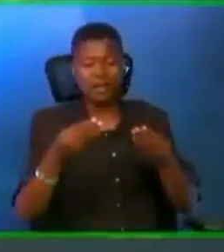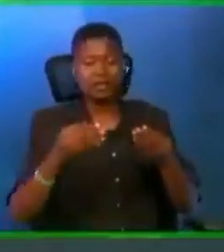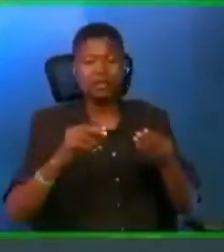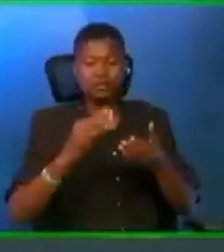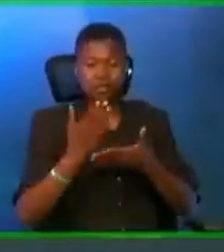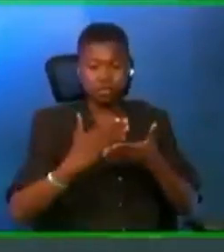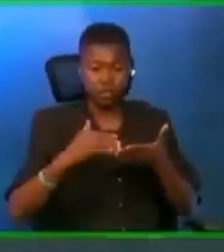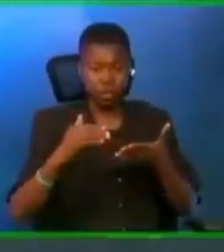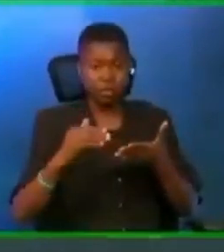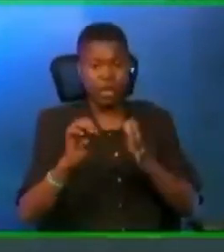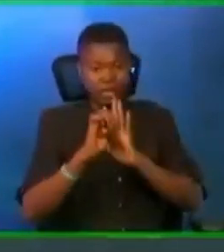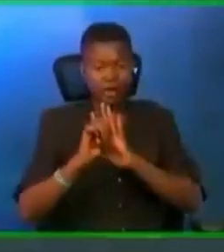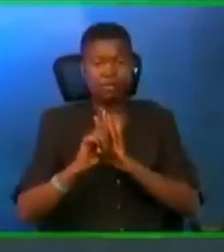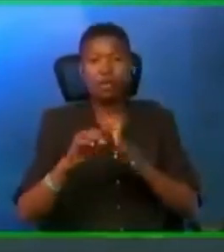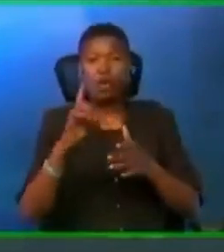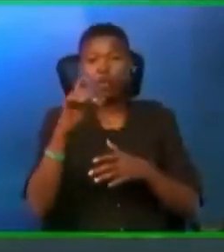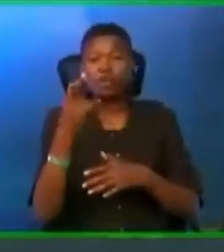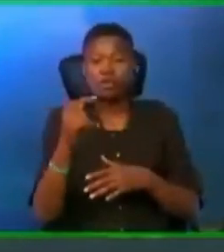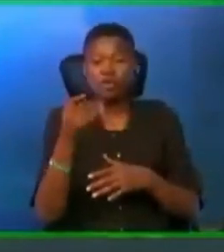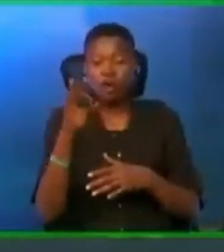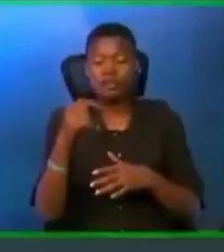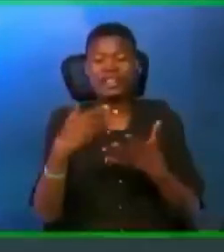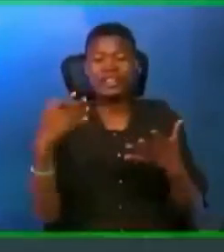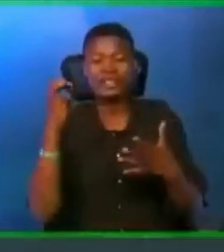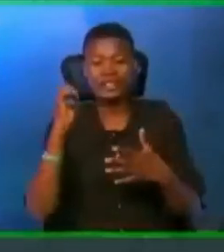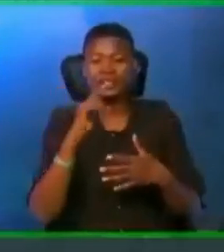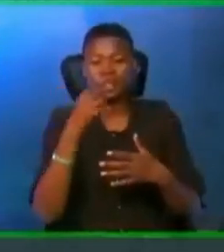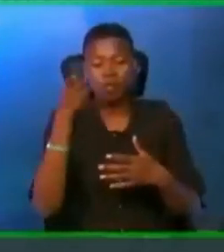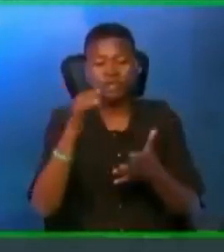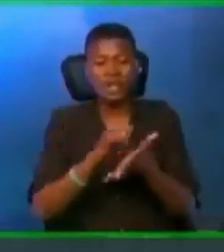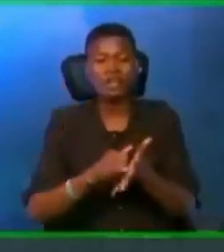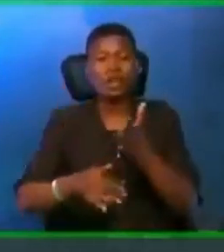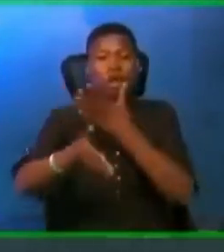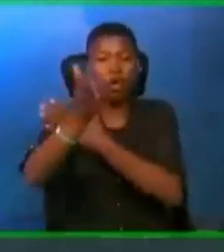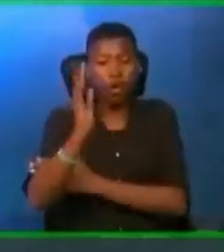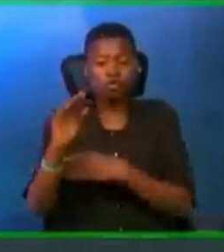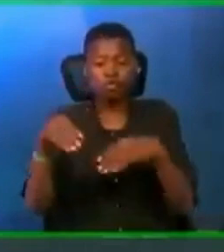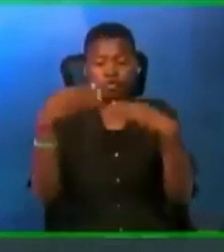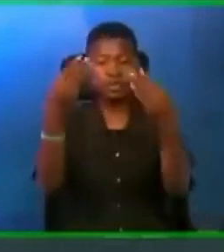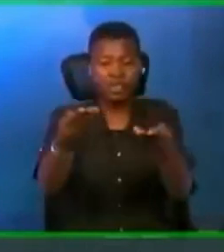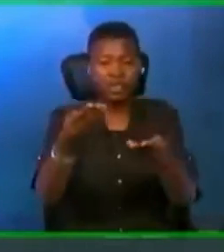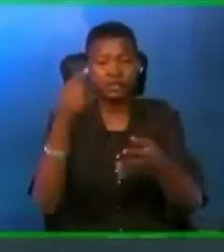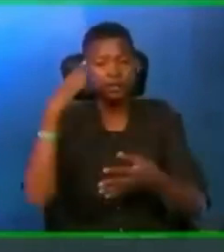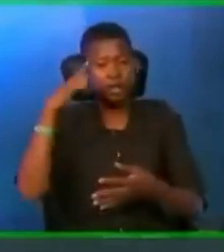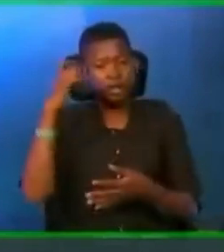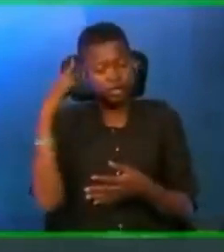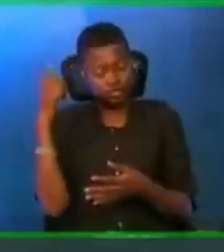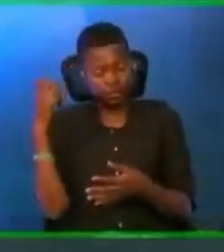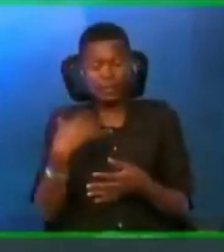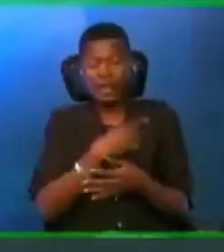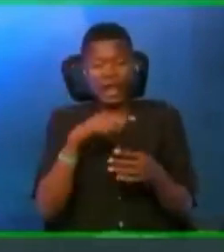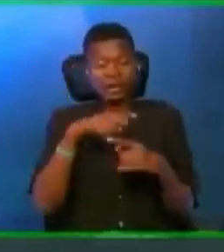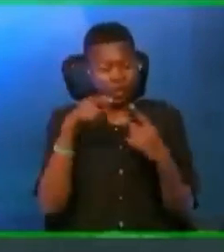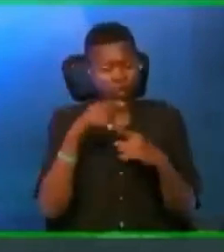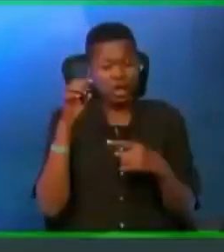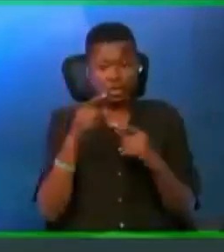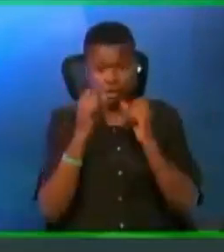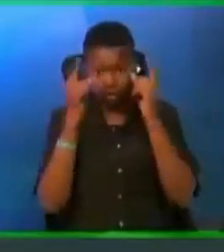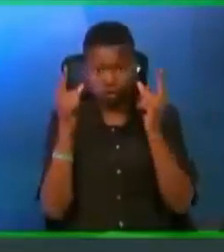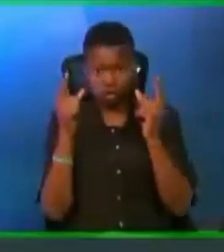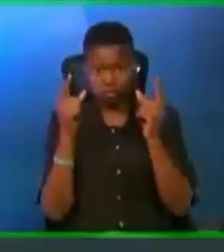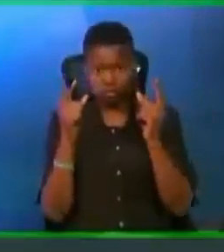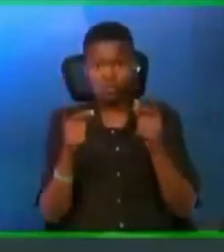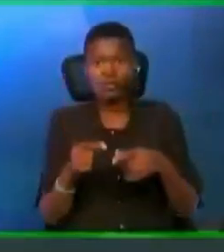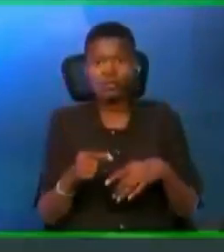One of the scenarios he created was that God will give you a dream. And when you wake up, he will still